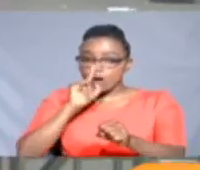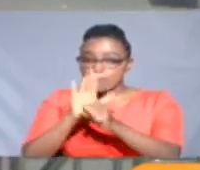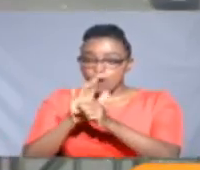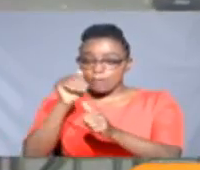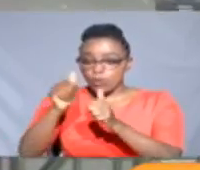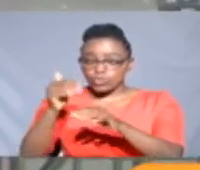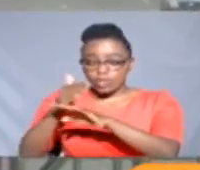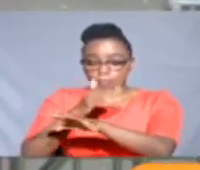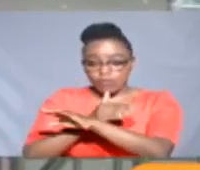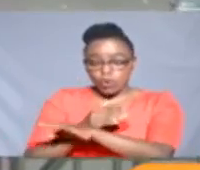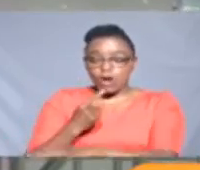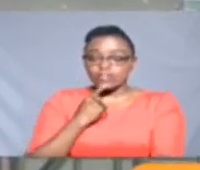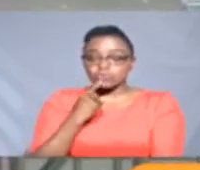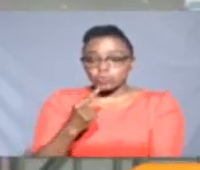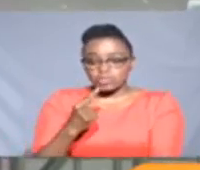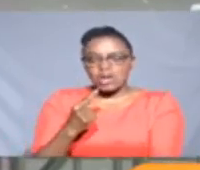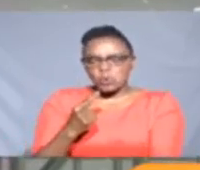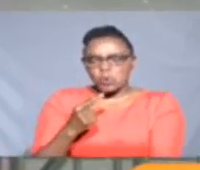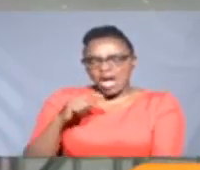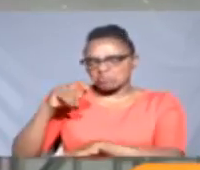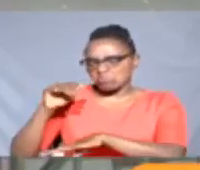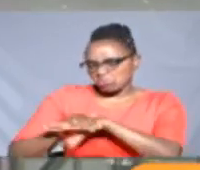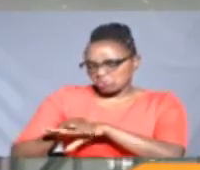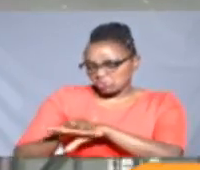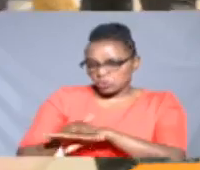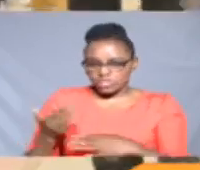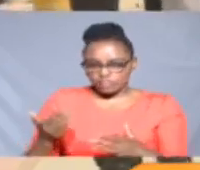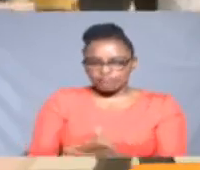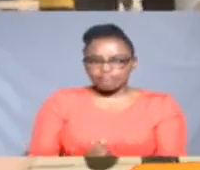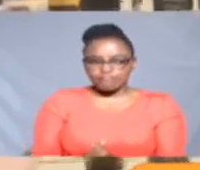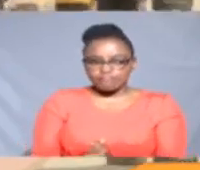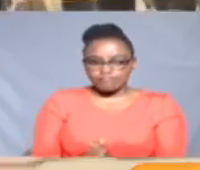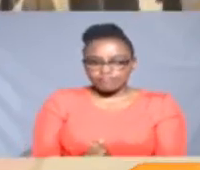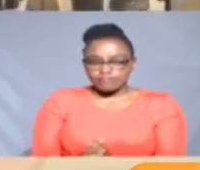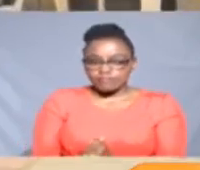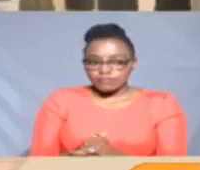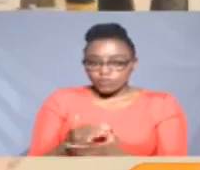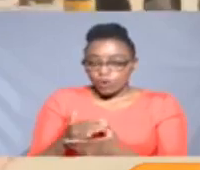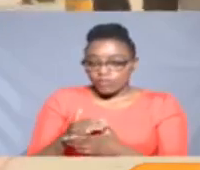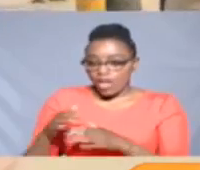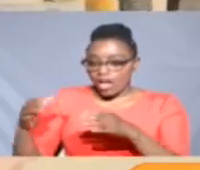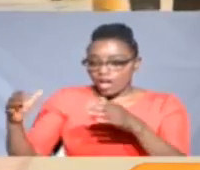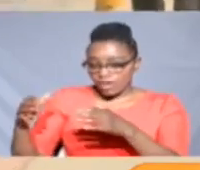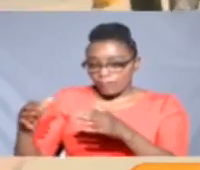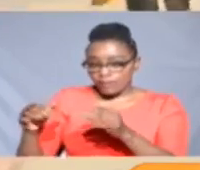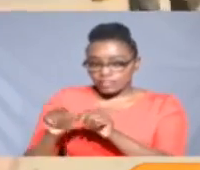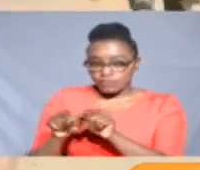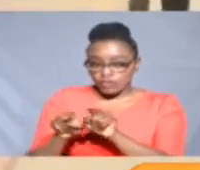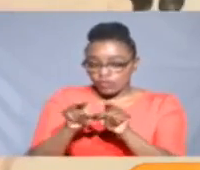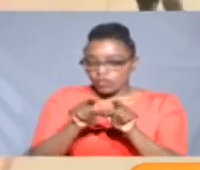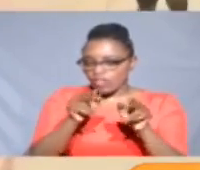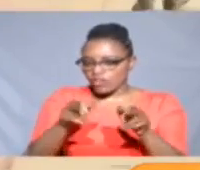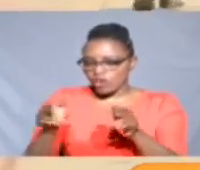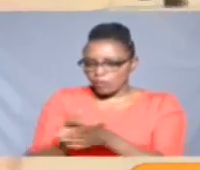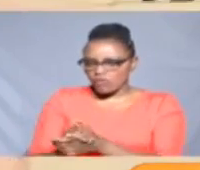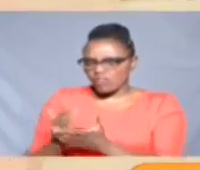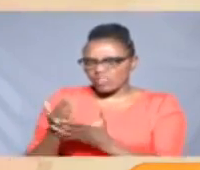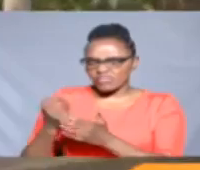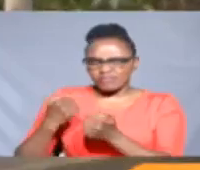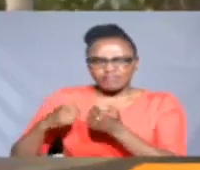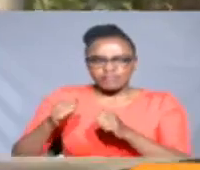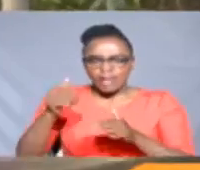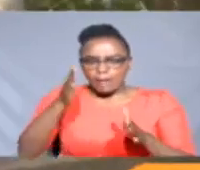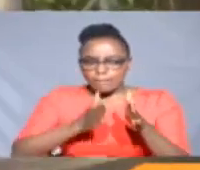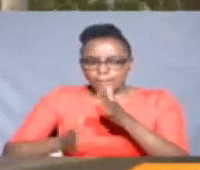promises that were made then were sensible. We are in the company of Constant Cup, a career